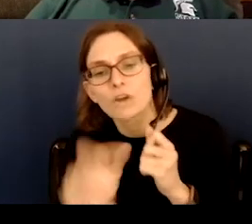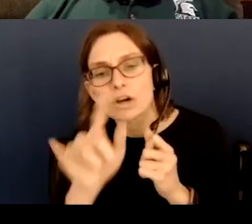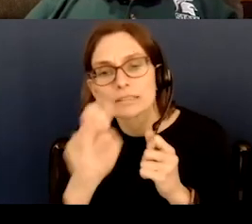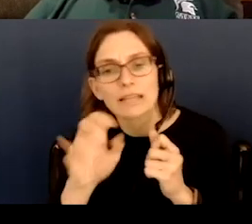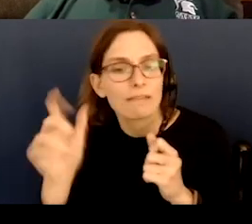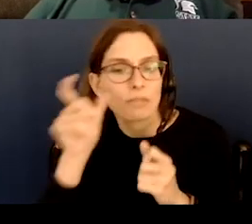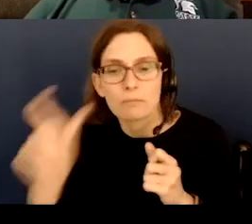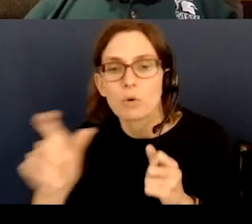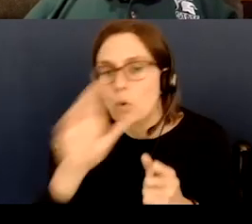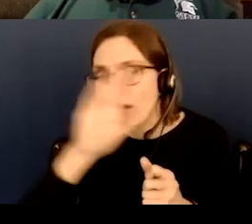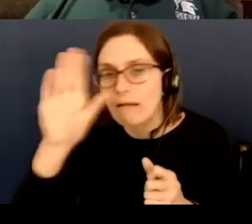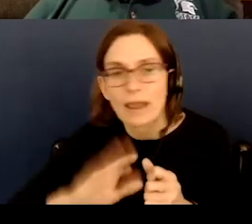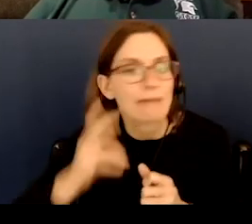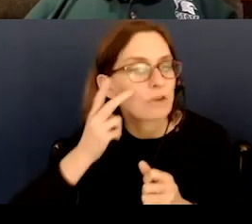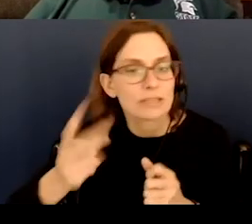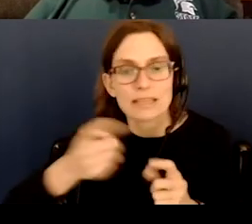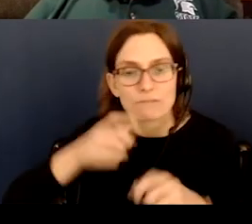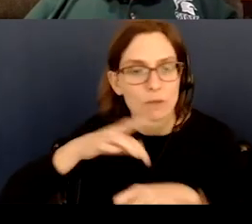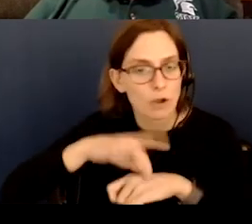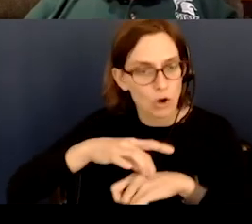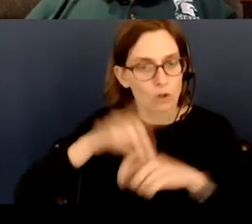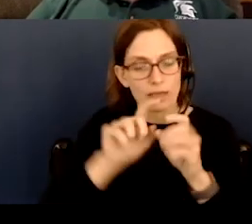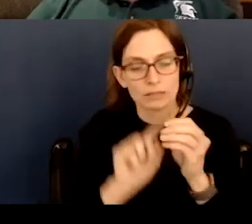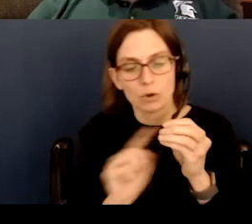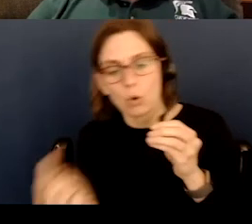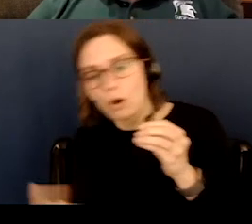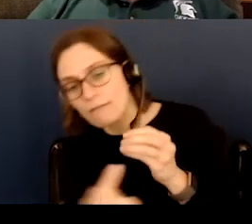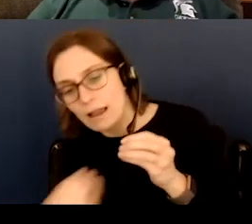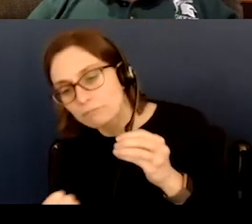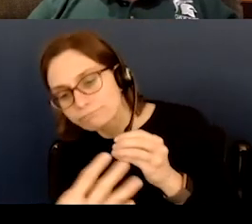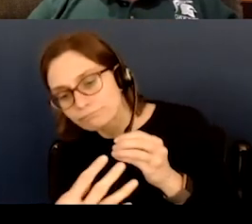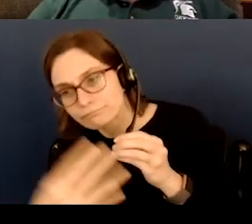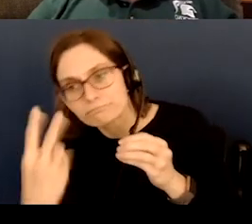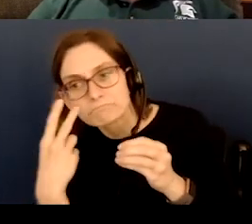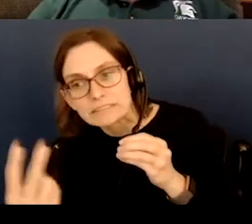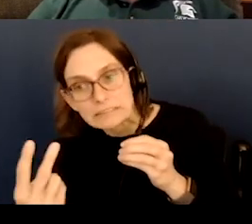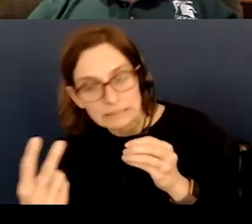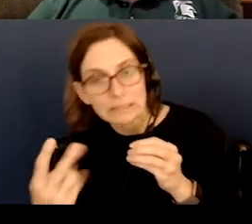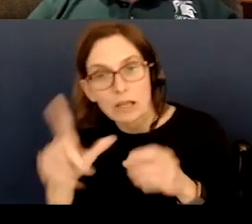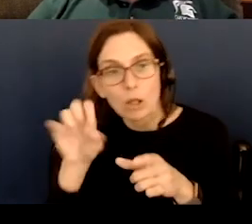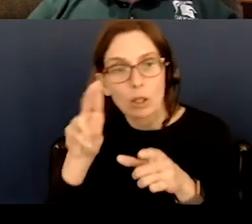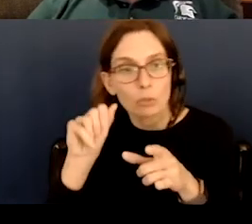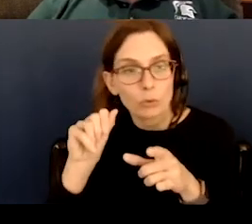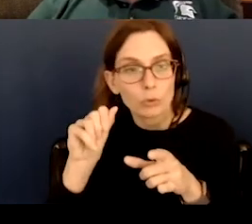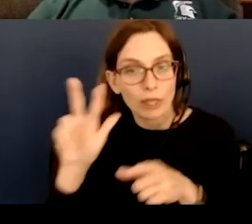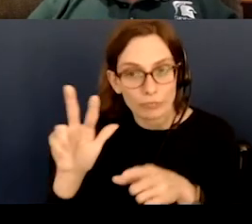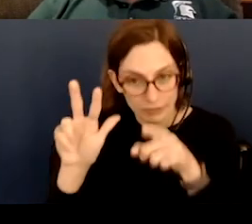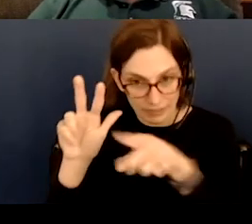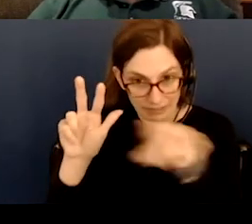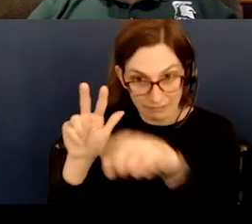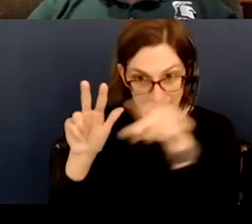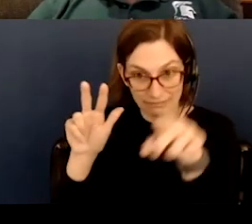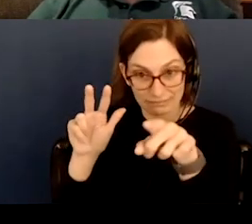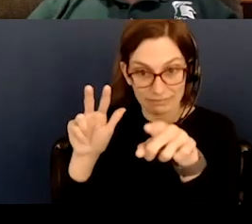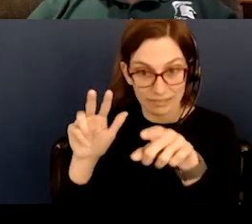the earth. So you have to be on the other side of it and Luna three right here. This is the, um, a